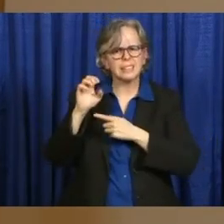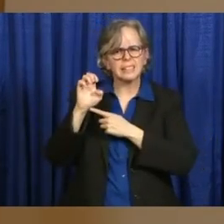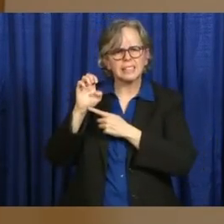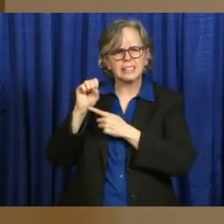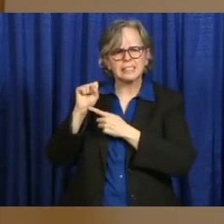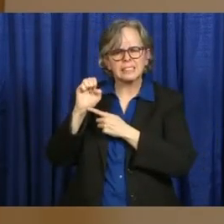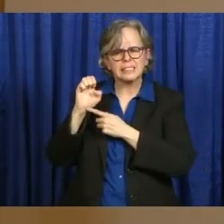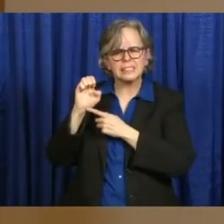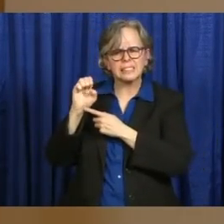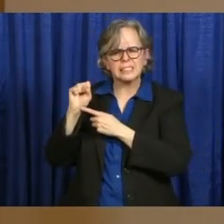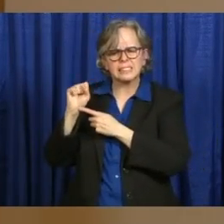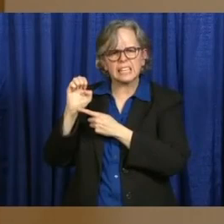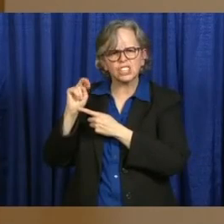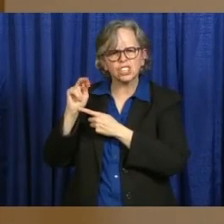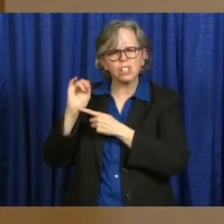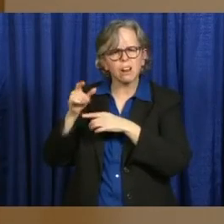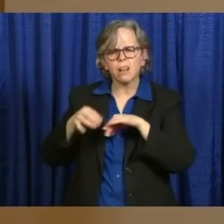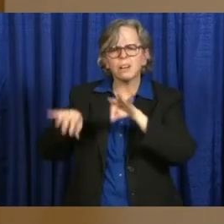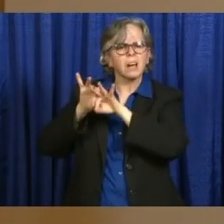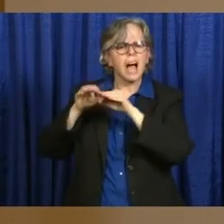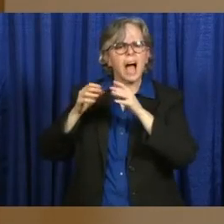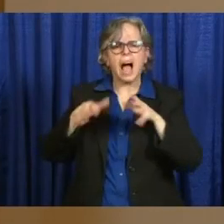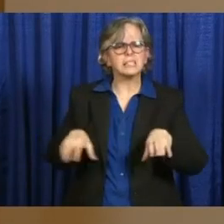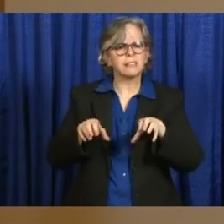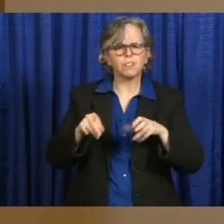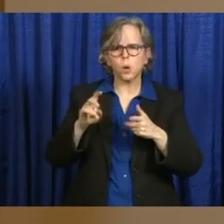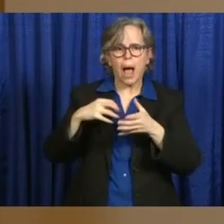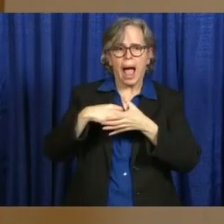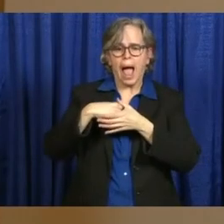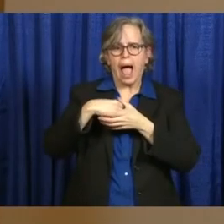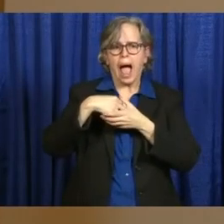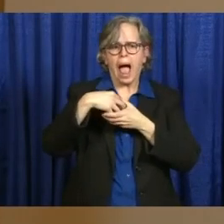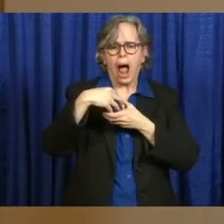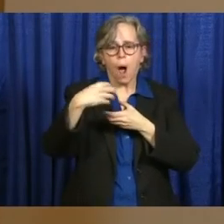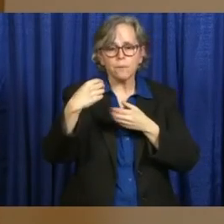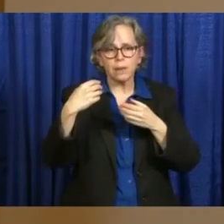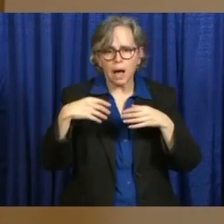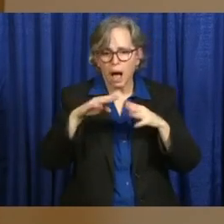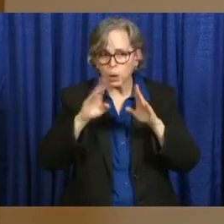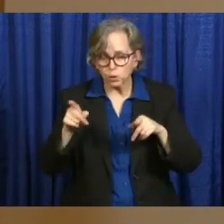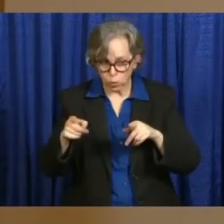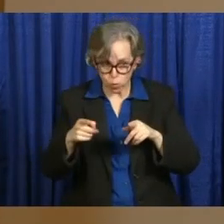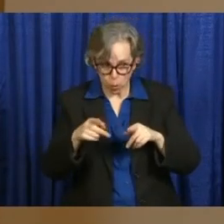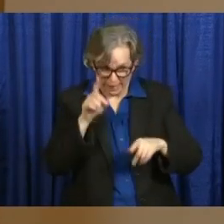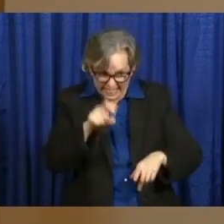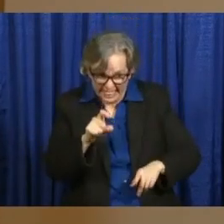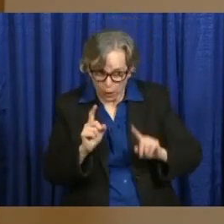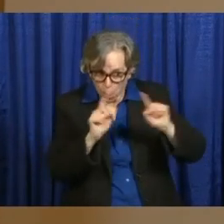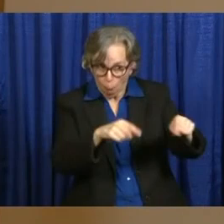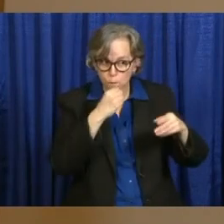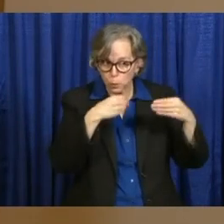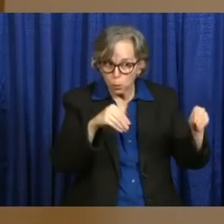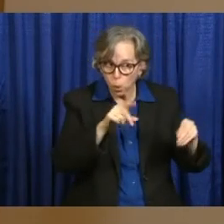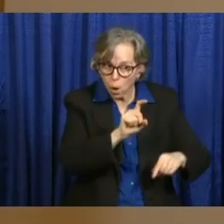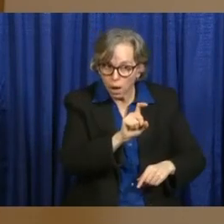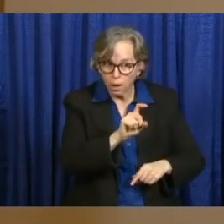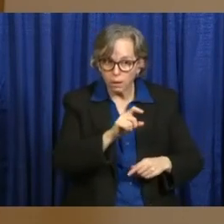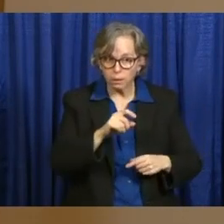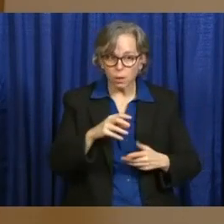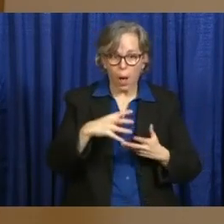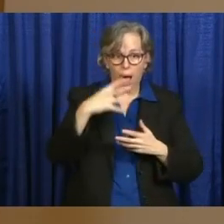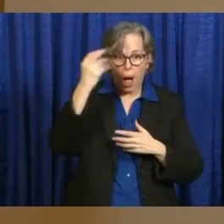every trip to the store you make now. Every time you go out to go get medicine,